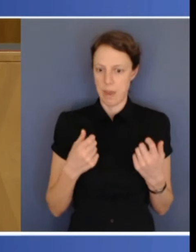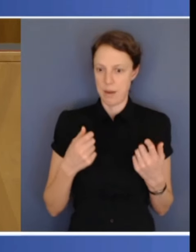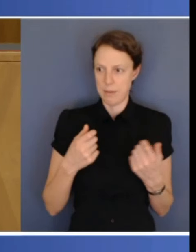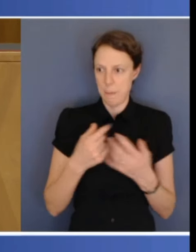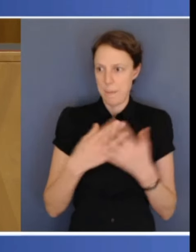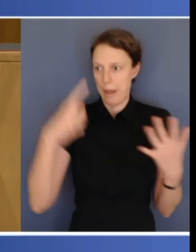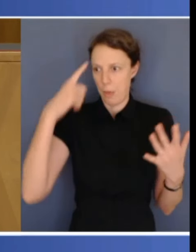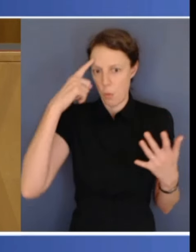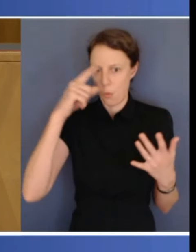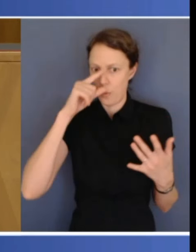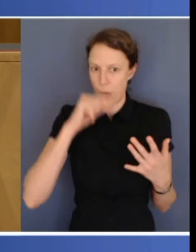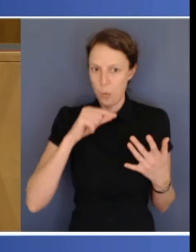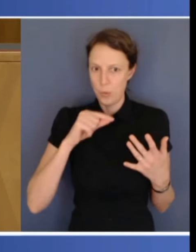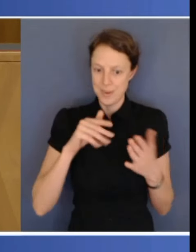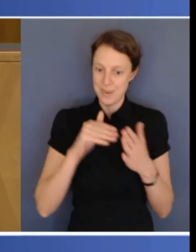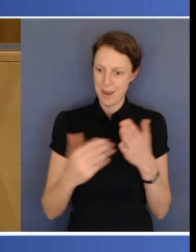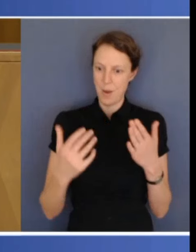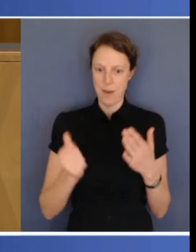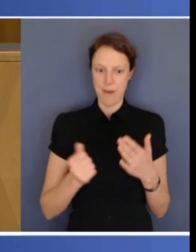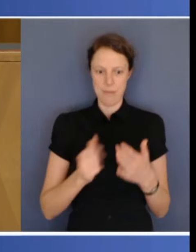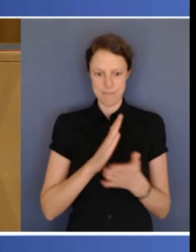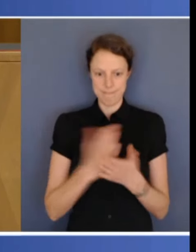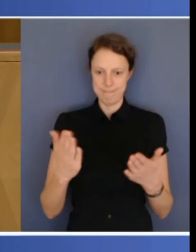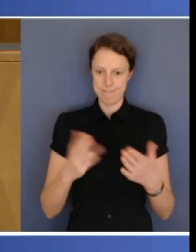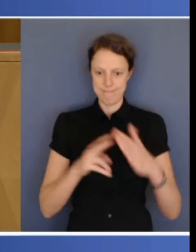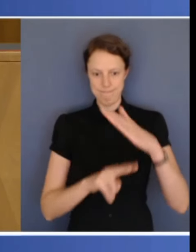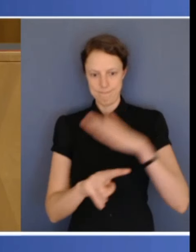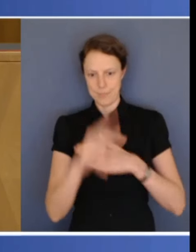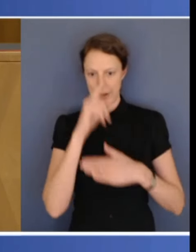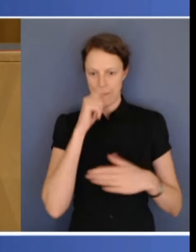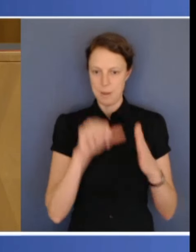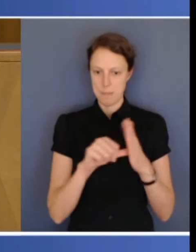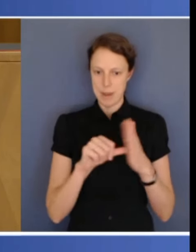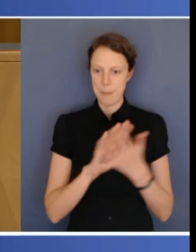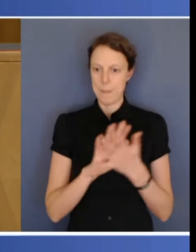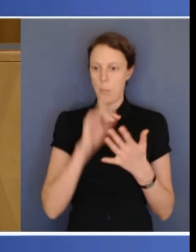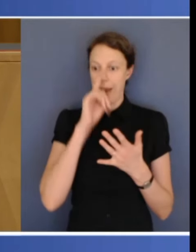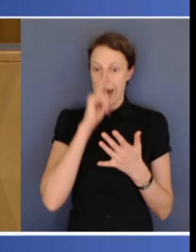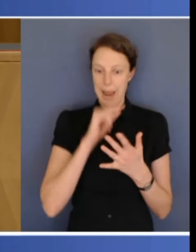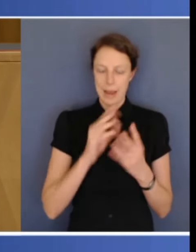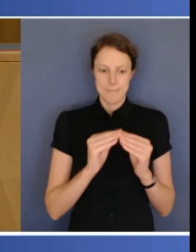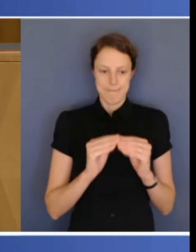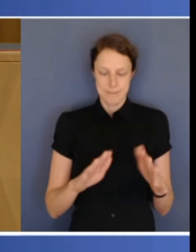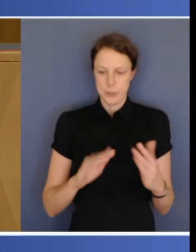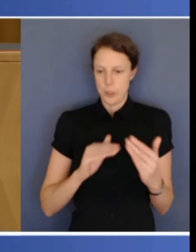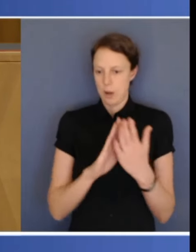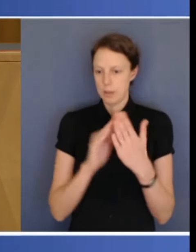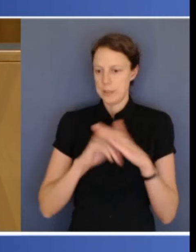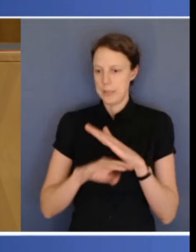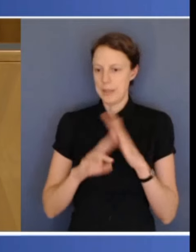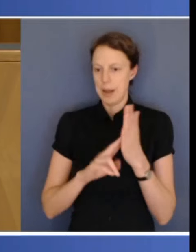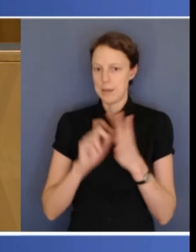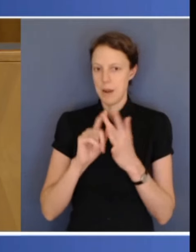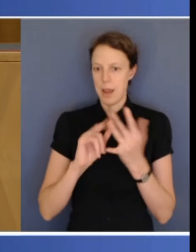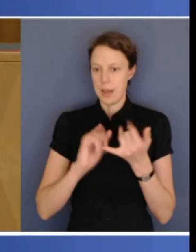and the health system so that we can tackle challenges in the NDIS. And that's a breakthrough that First Ministers and